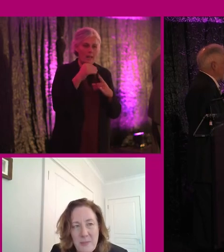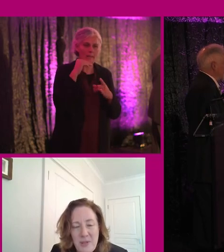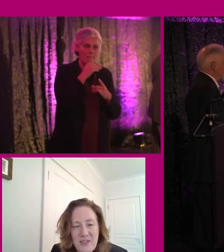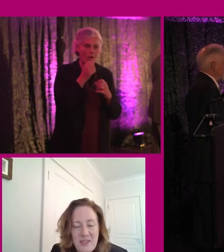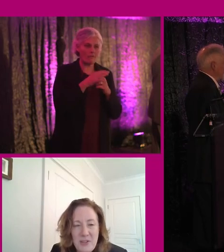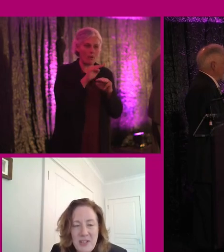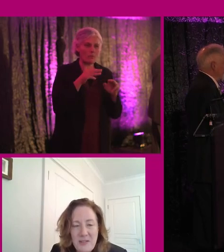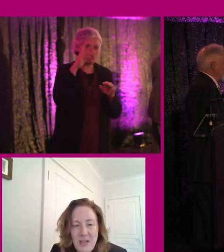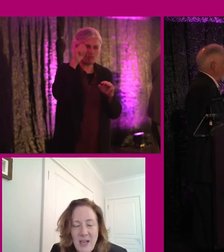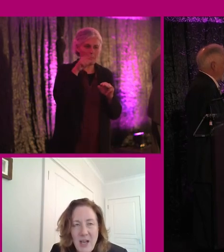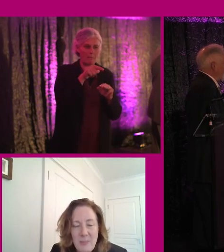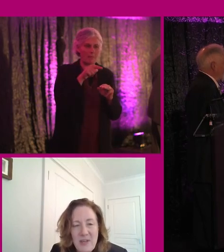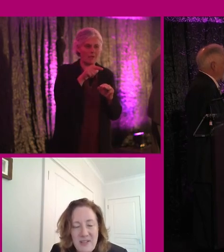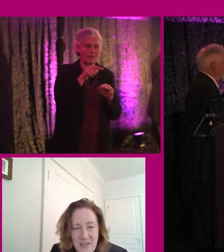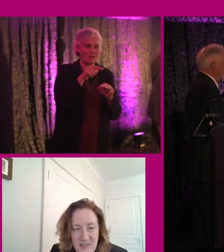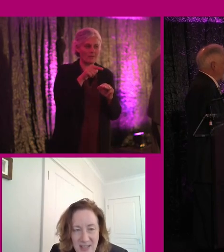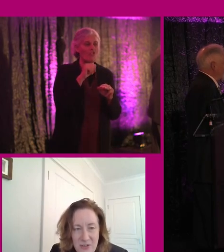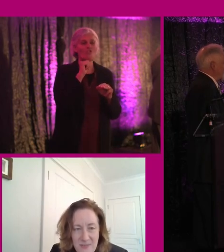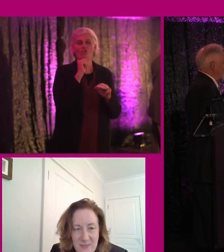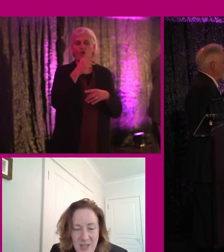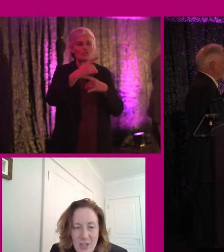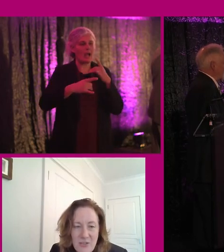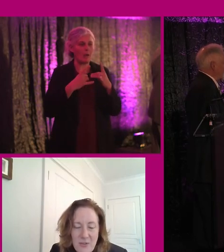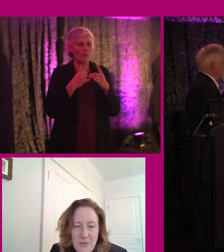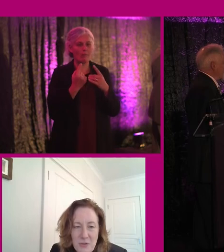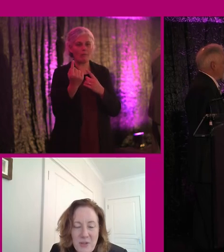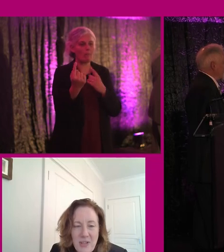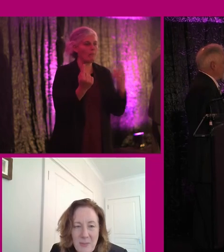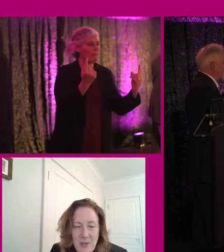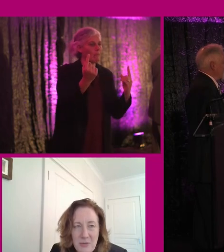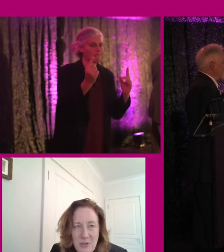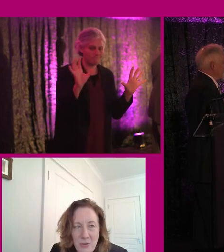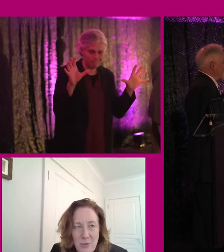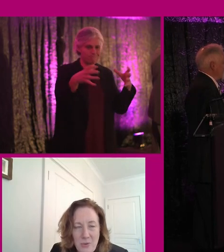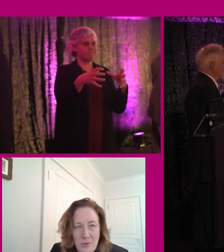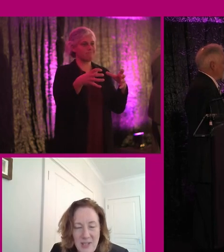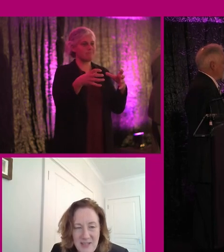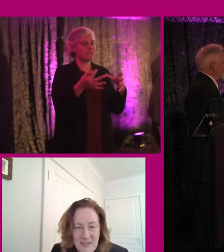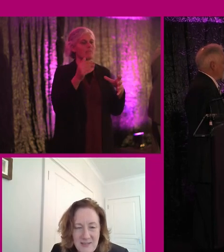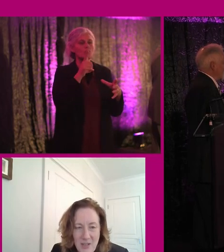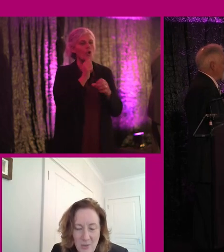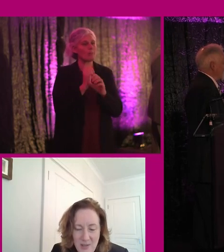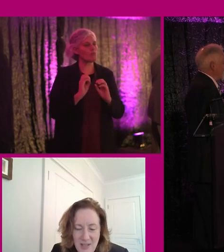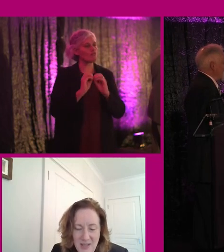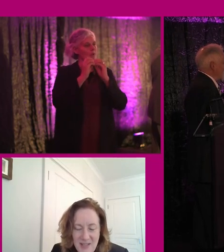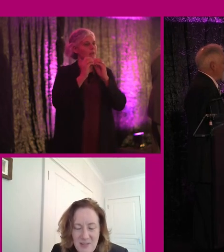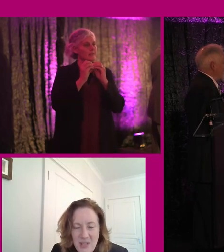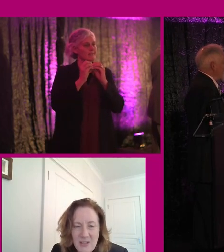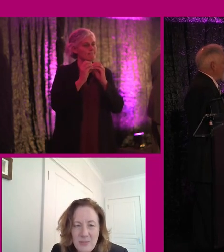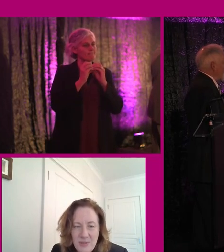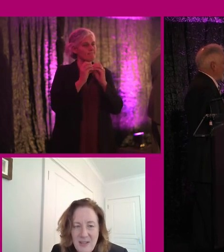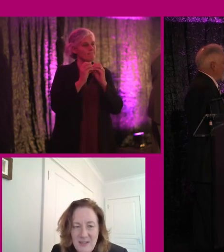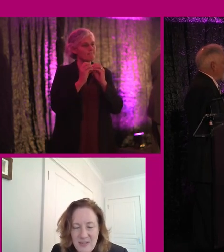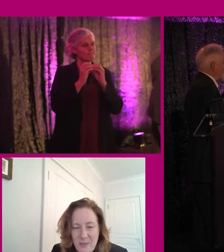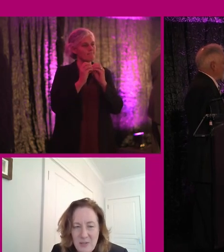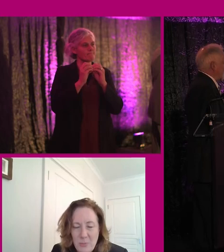for people to remember is that nothing operates in isolation. So if you're talking about, you know, creating, you know, and it's